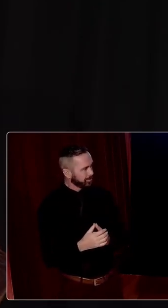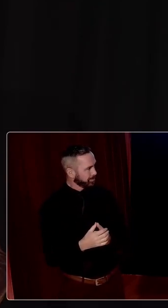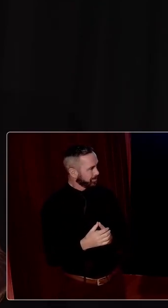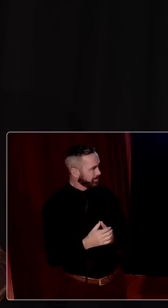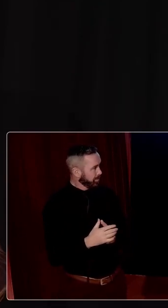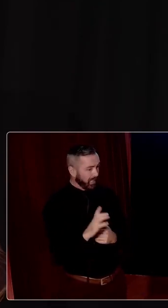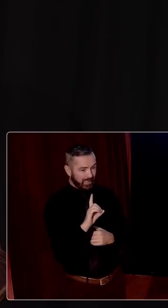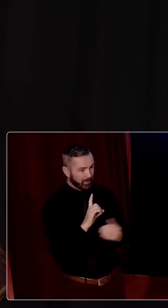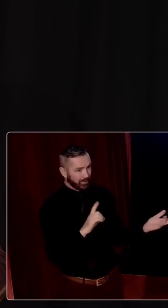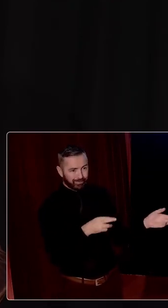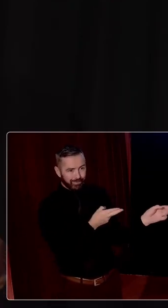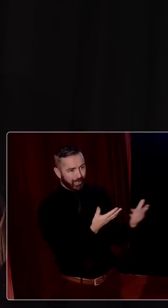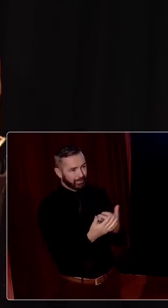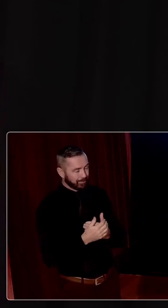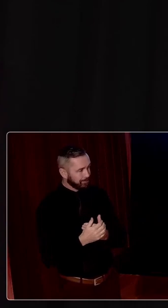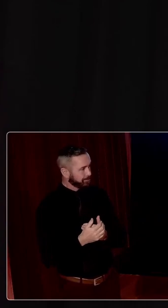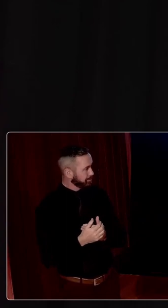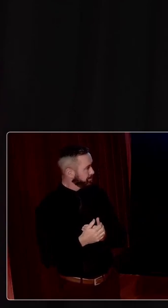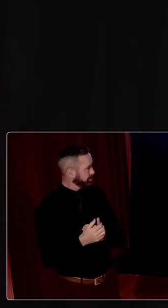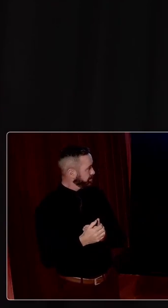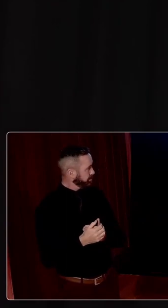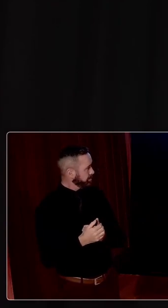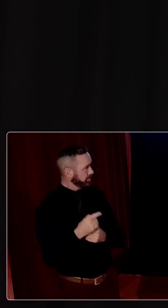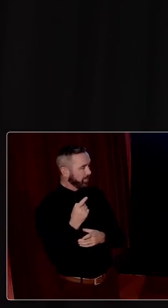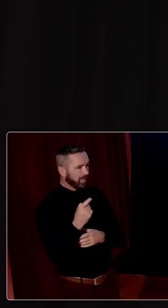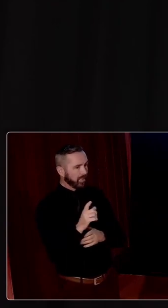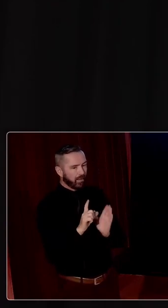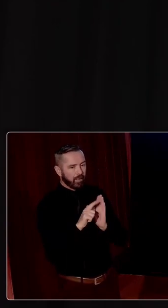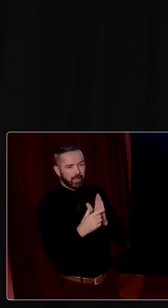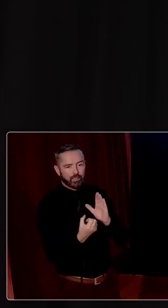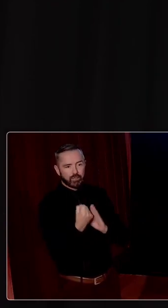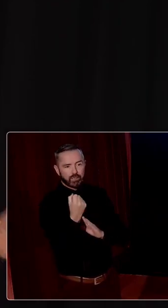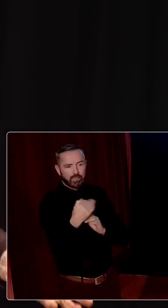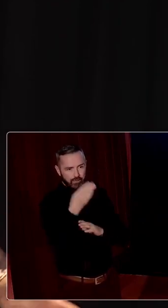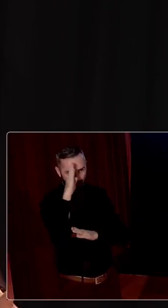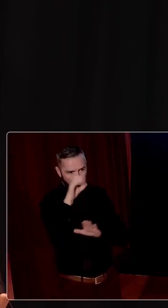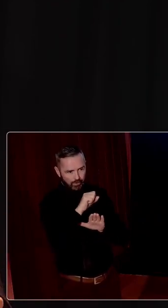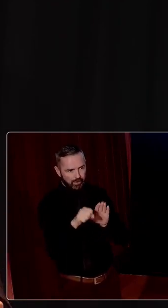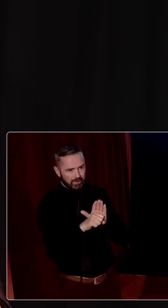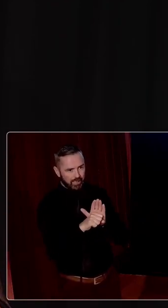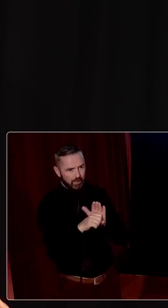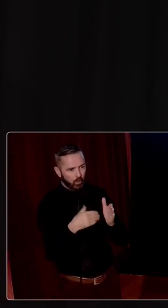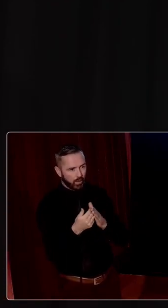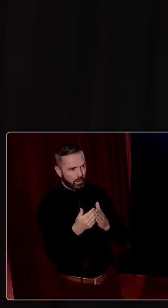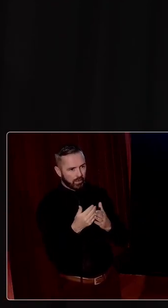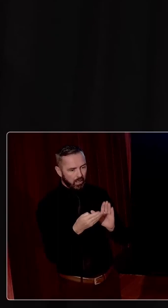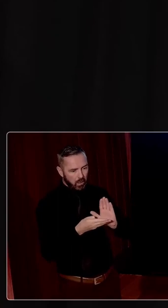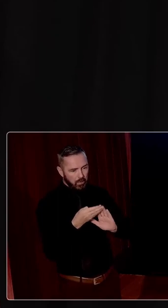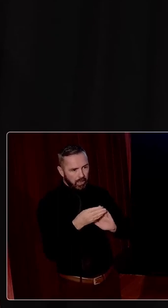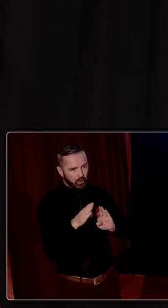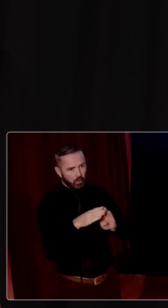Dierman is absolutely right that the success, the later success of the Irish state was built on abject,